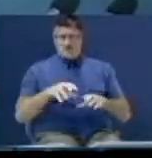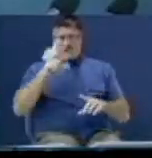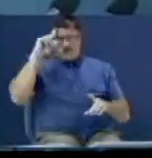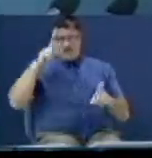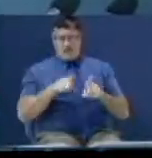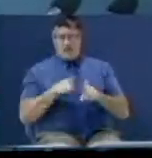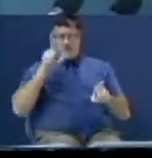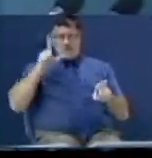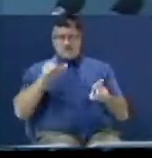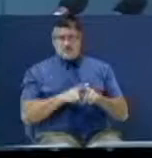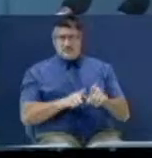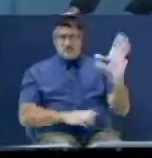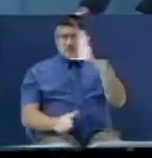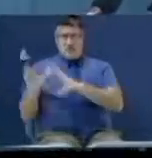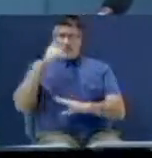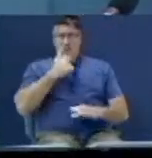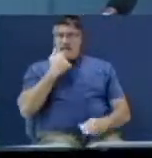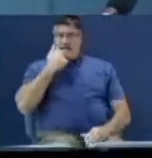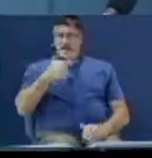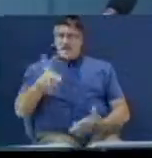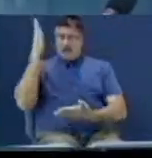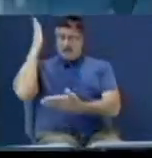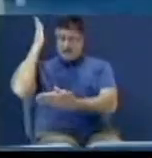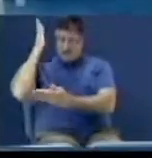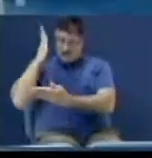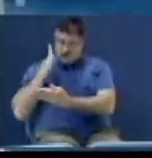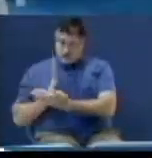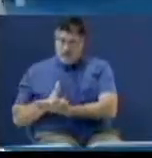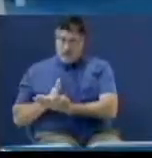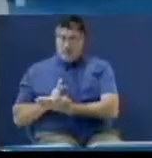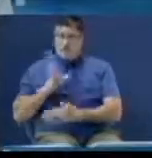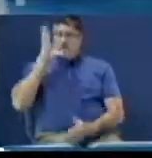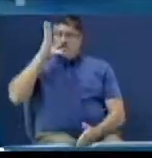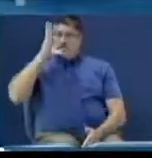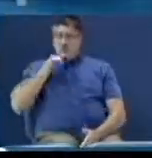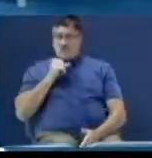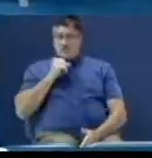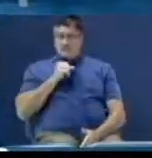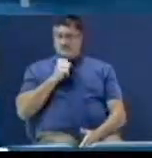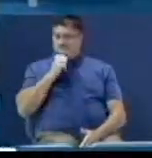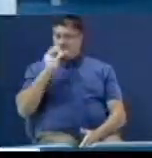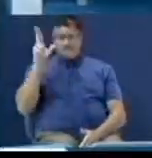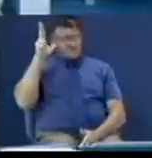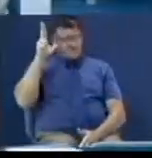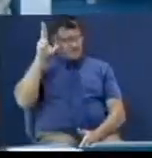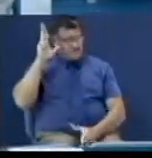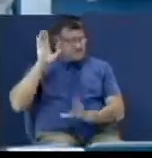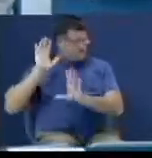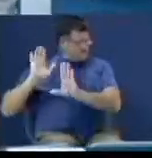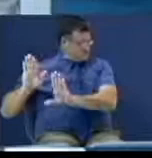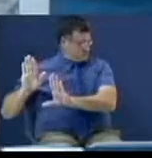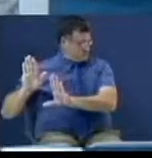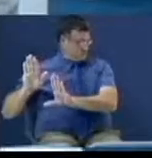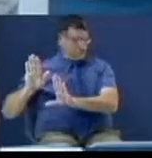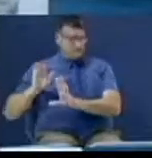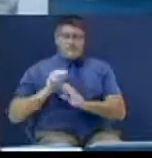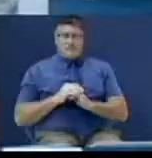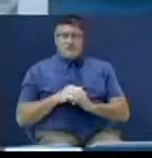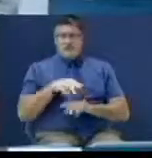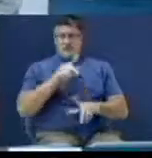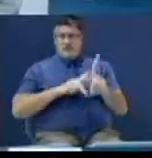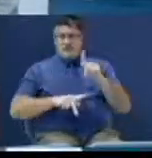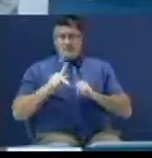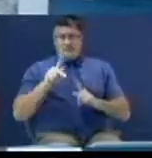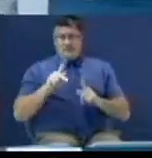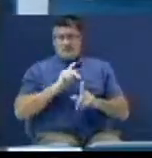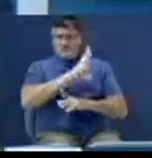some trouble, you need to tell them, stop your mouth, I ain't listening to them. Hey, there's too many people give credence to people that do